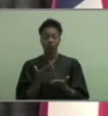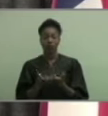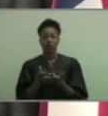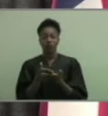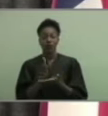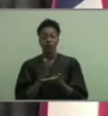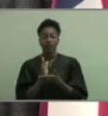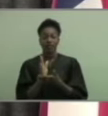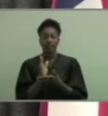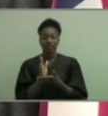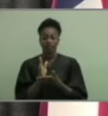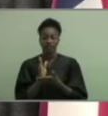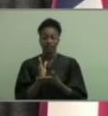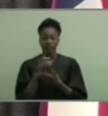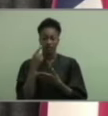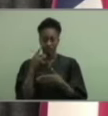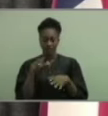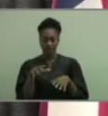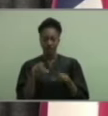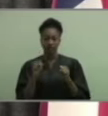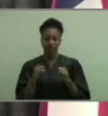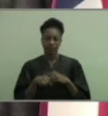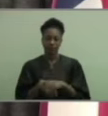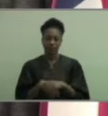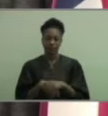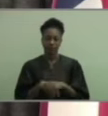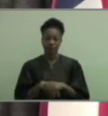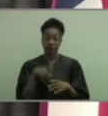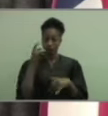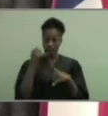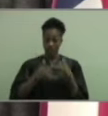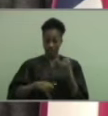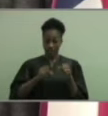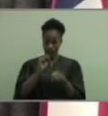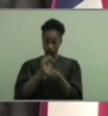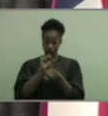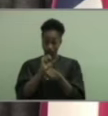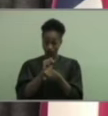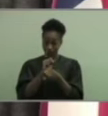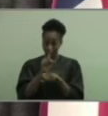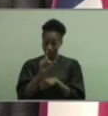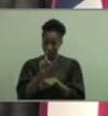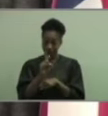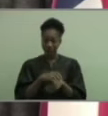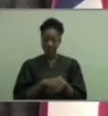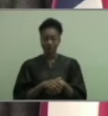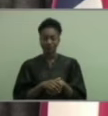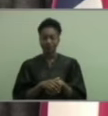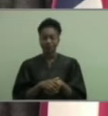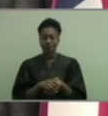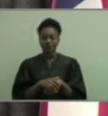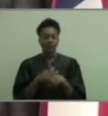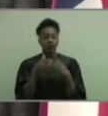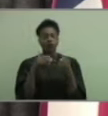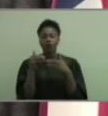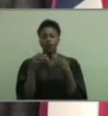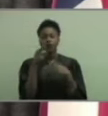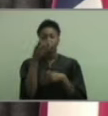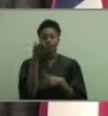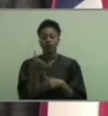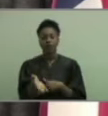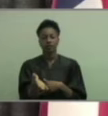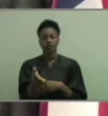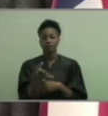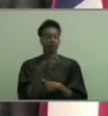thereto appertaining. One last assignment. Wherever you are right now,